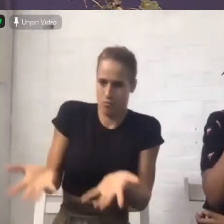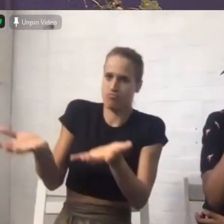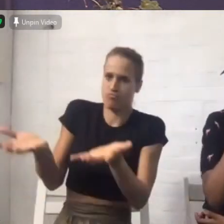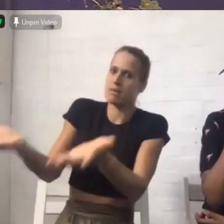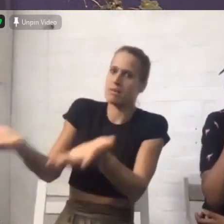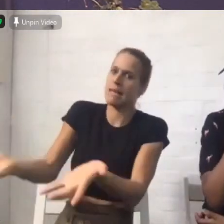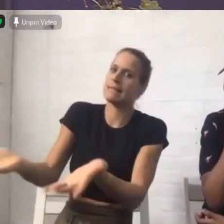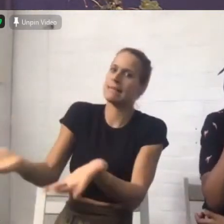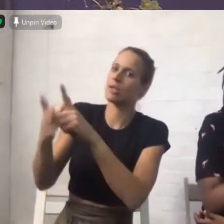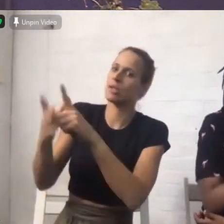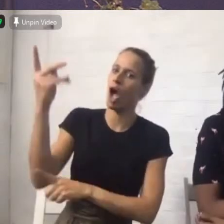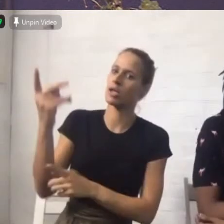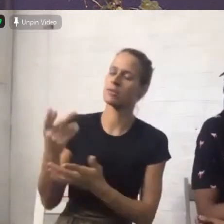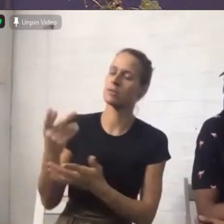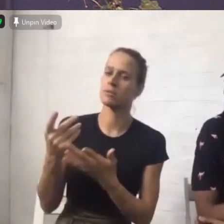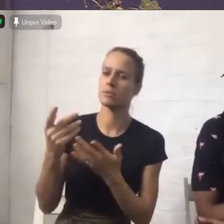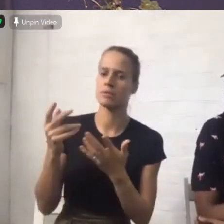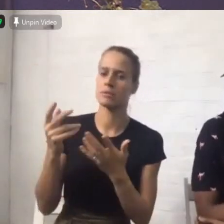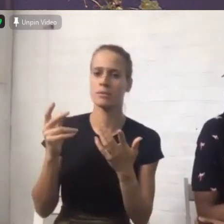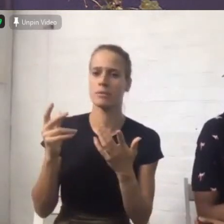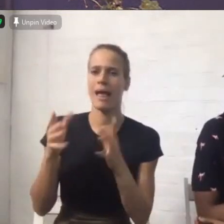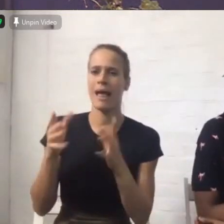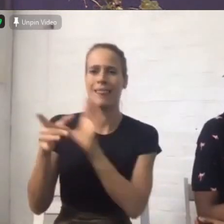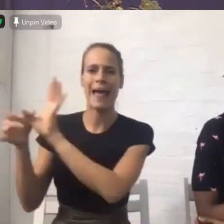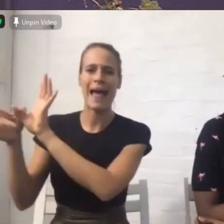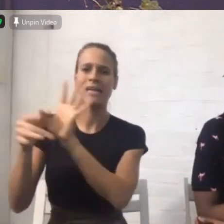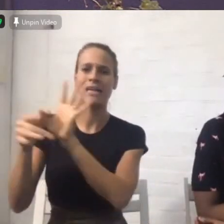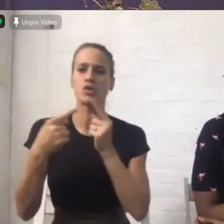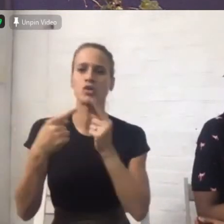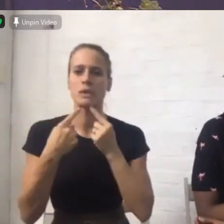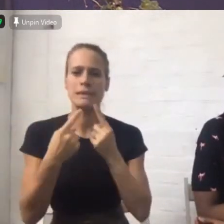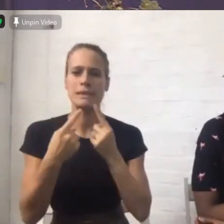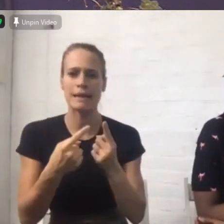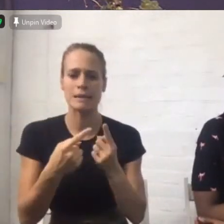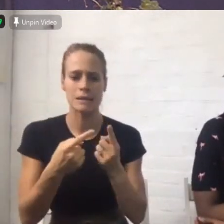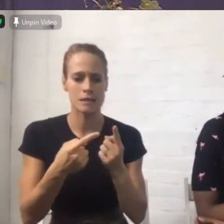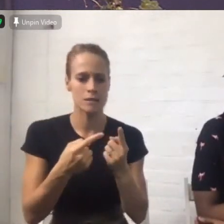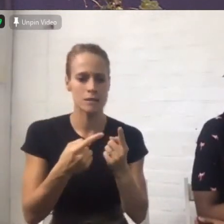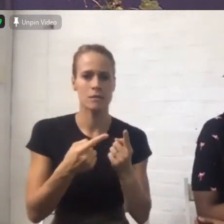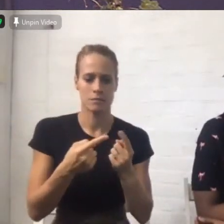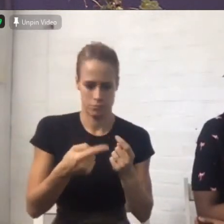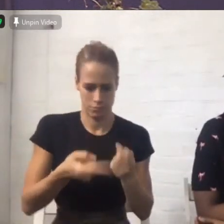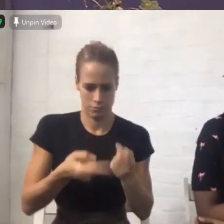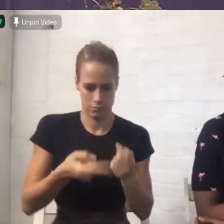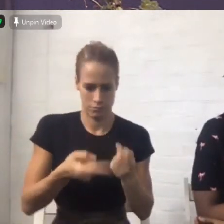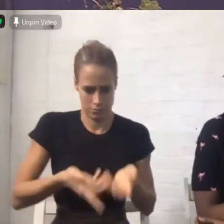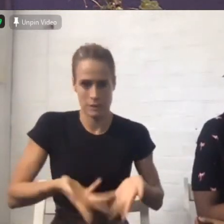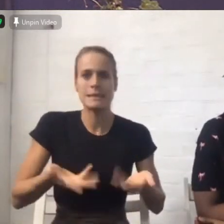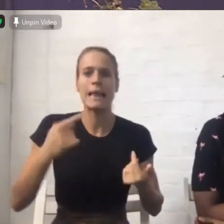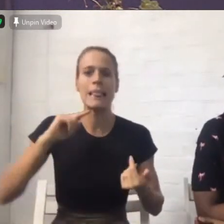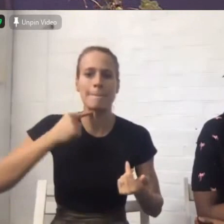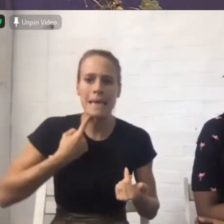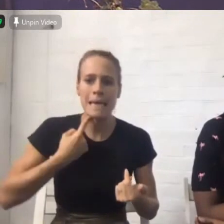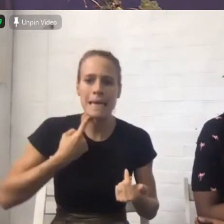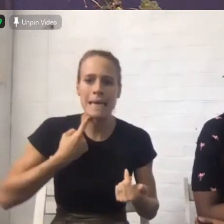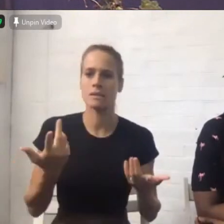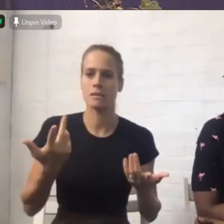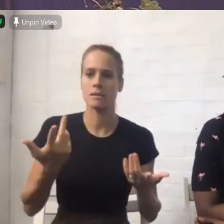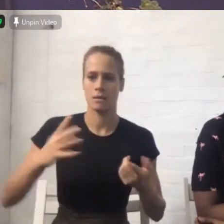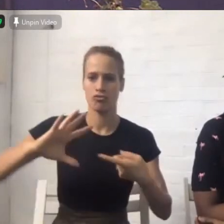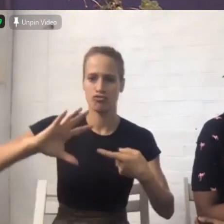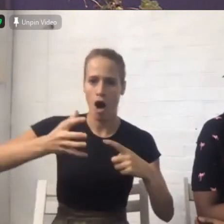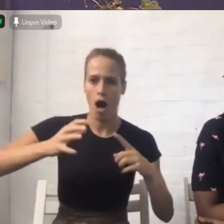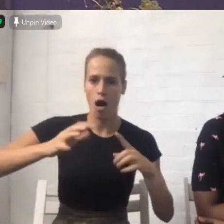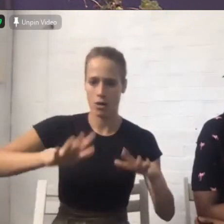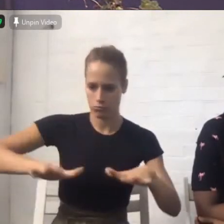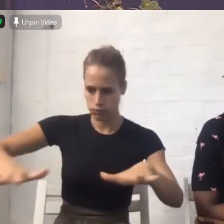angel of God said to him, Take the meat and the unleavened bread and lay them on this rock and pour out the broth. And he did so. And the angel of the Lord put